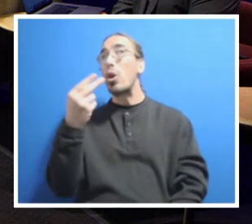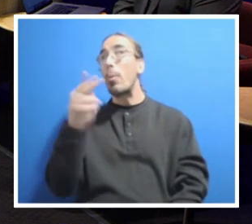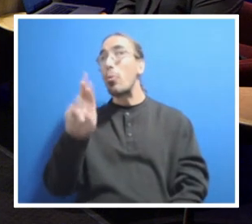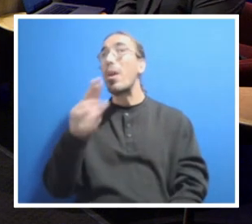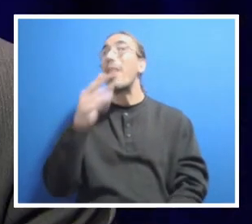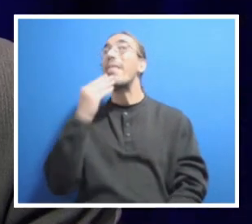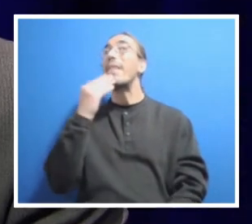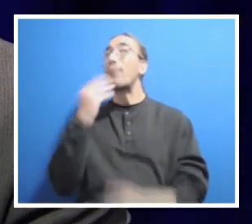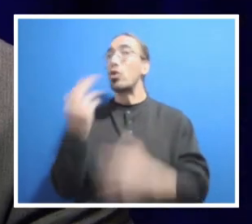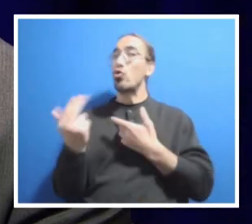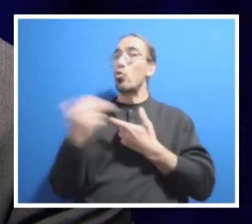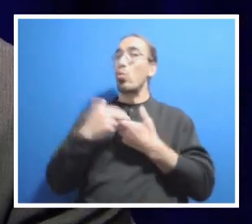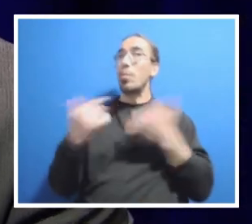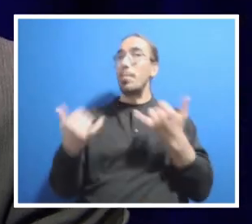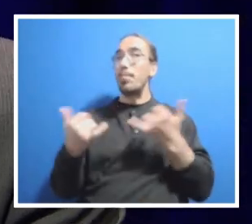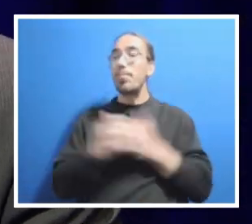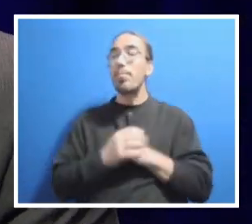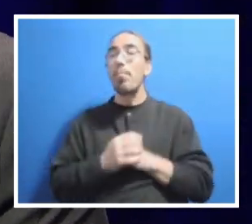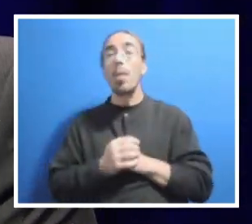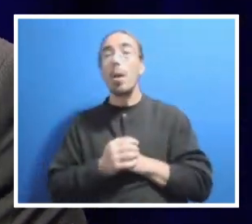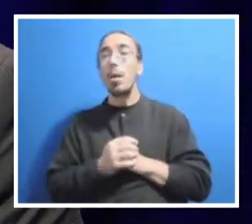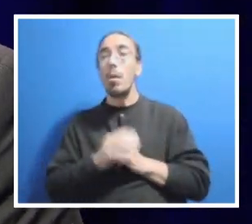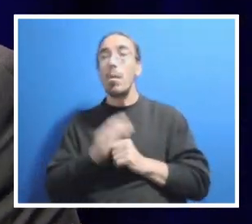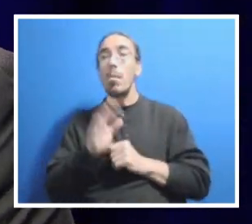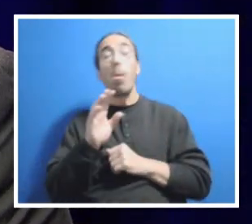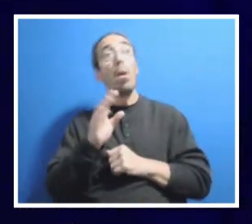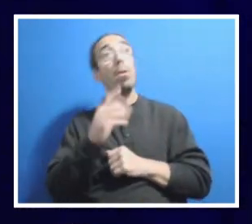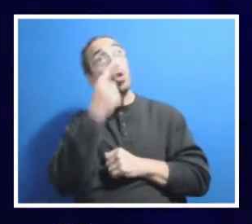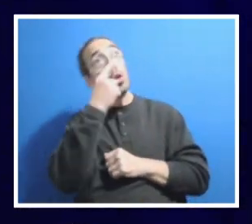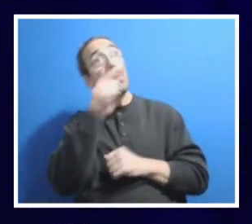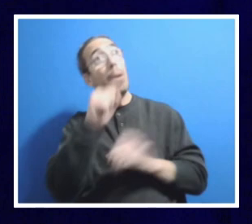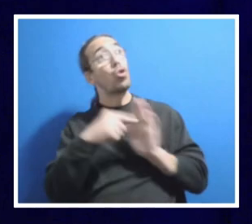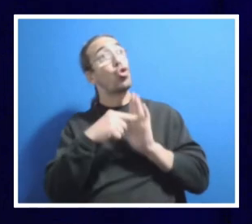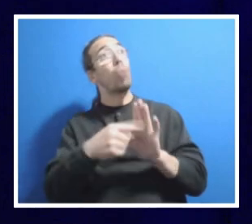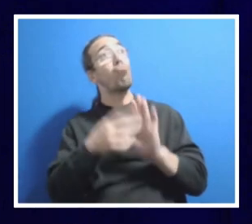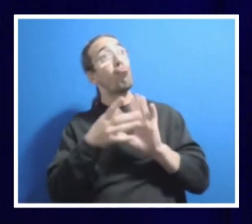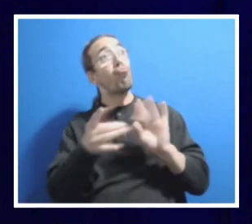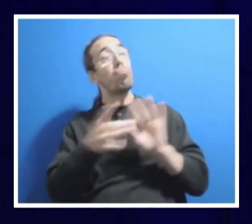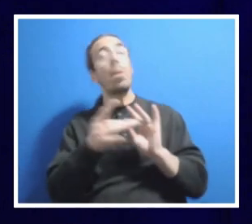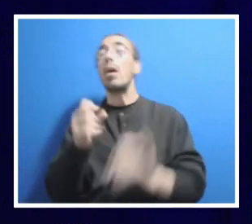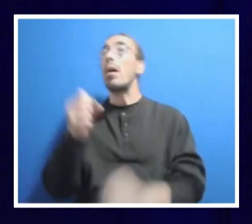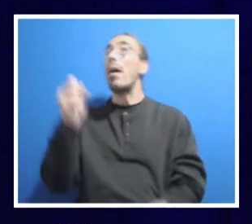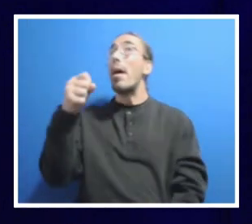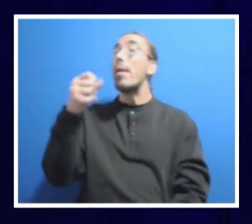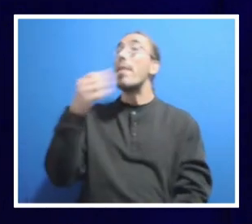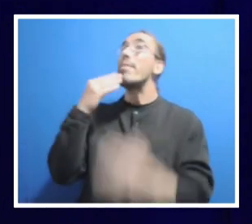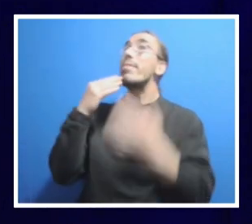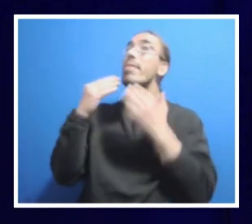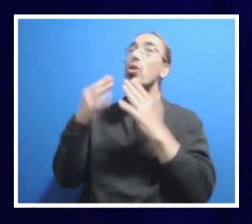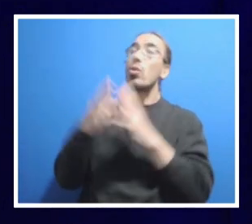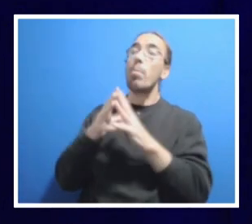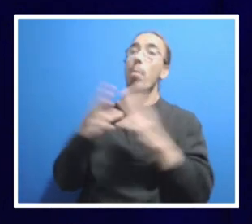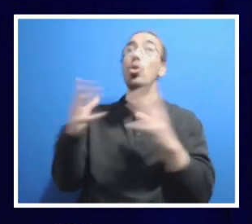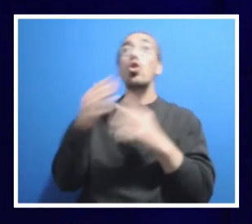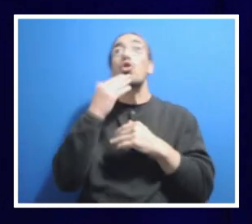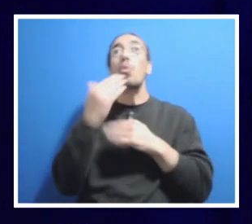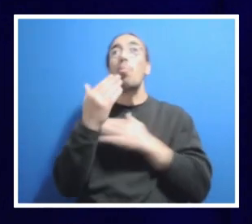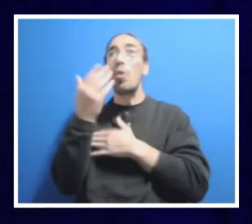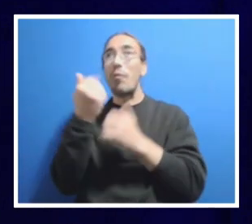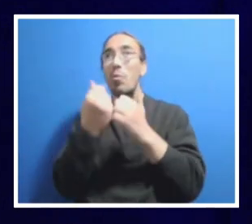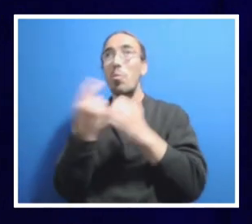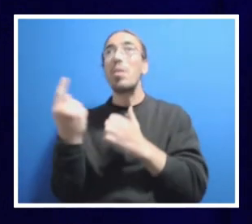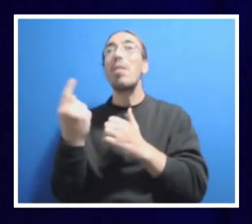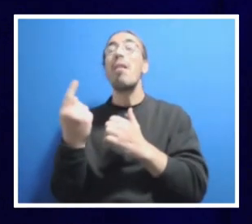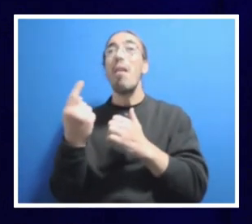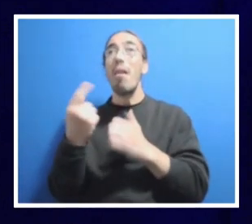Happy to be here. Dr. Bendapudi, would you like to start us off with a few words? I would love to. Thank you very much. Good morning, everybody. I am